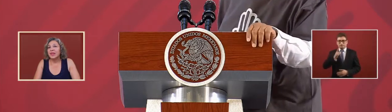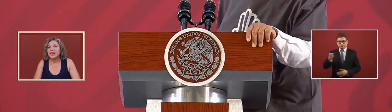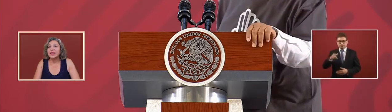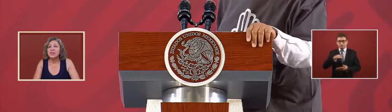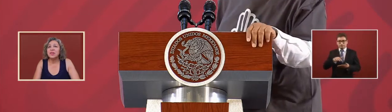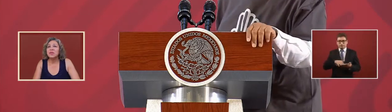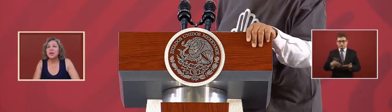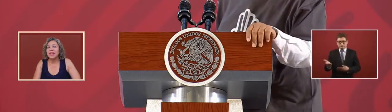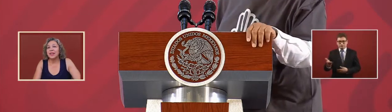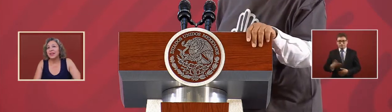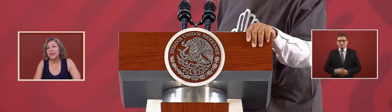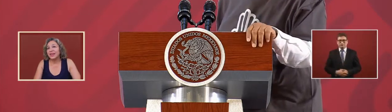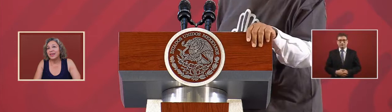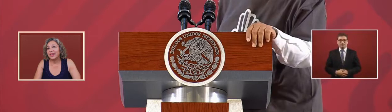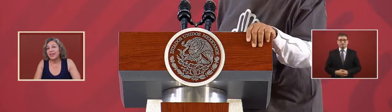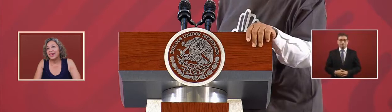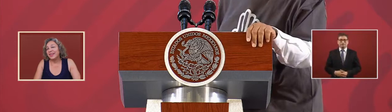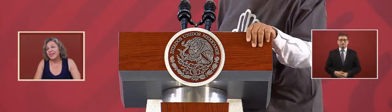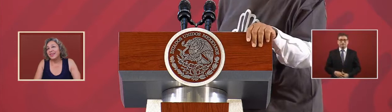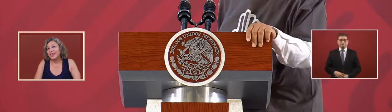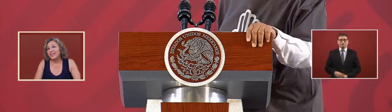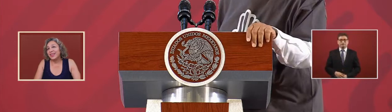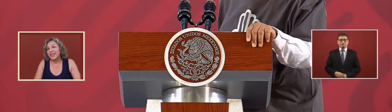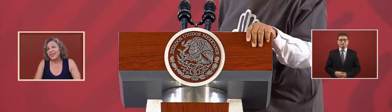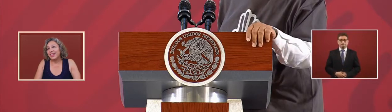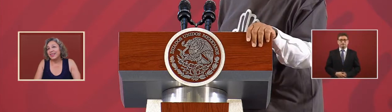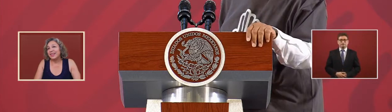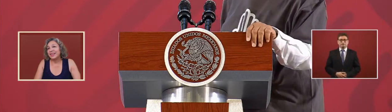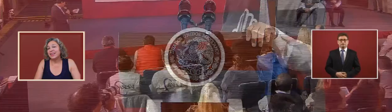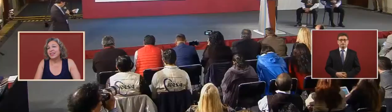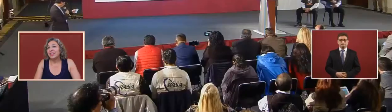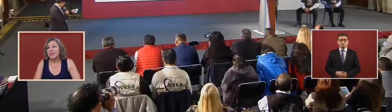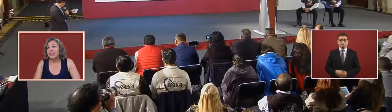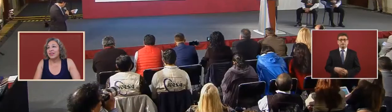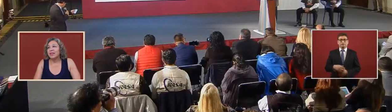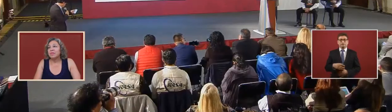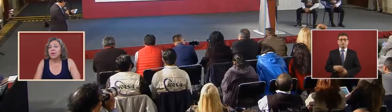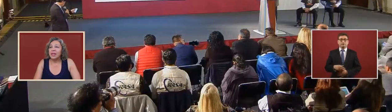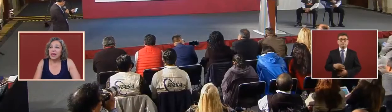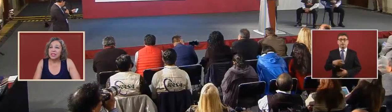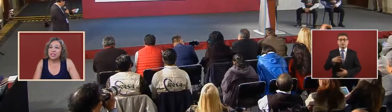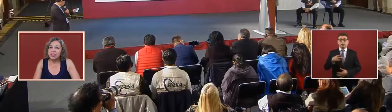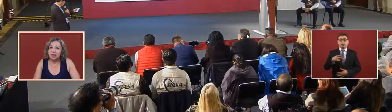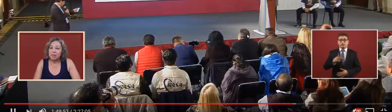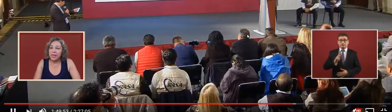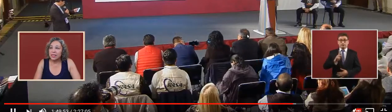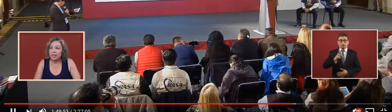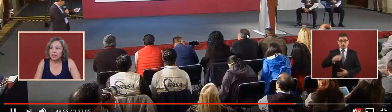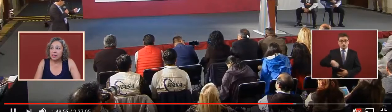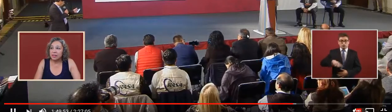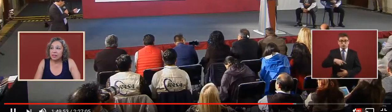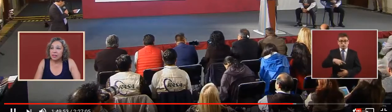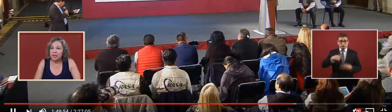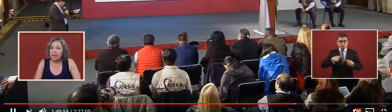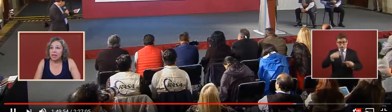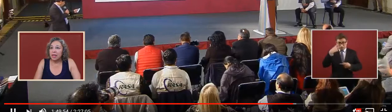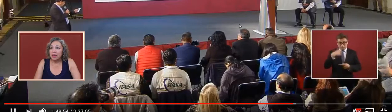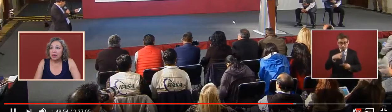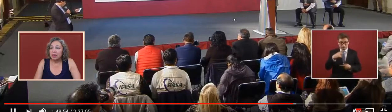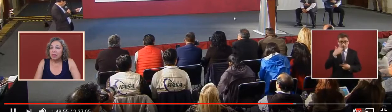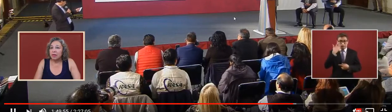he says you read it you read it but as to the mexicans